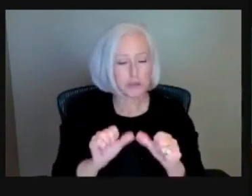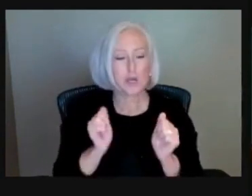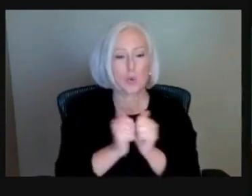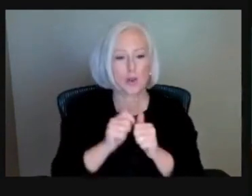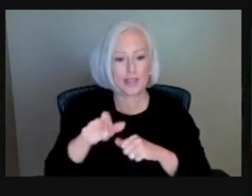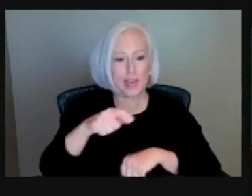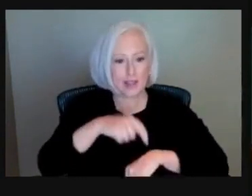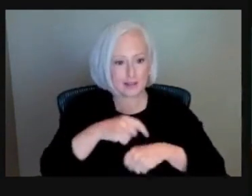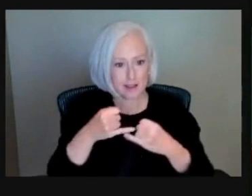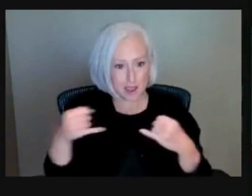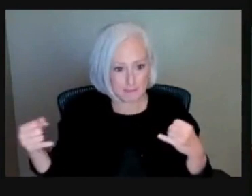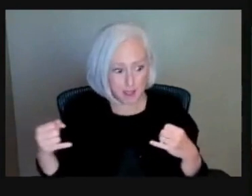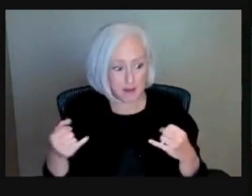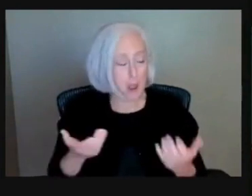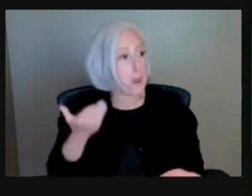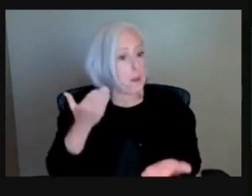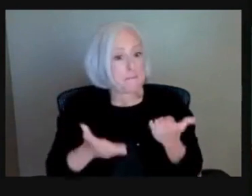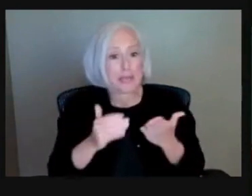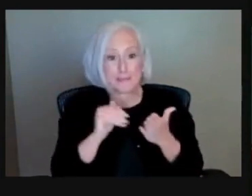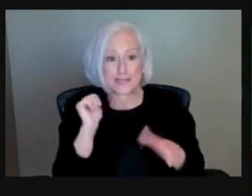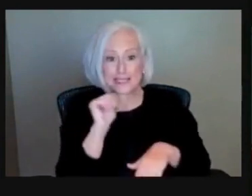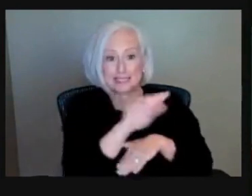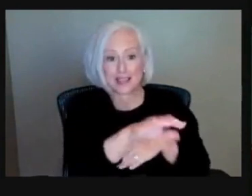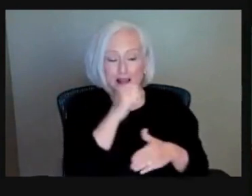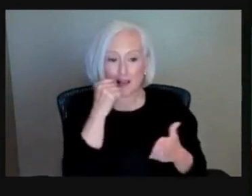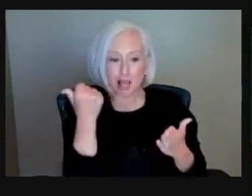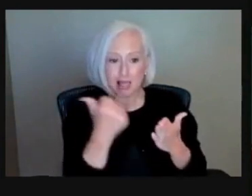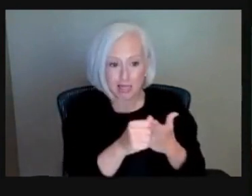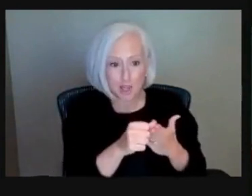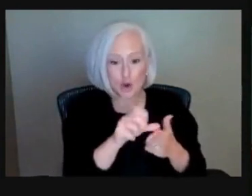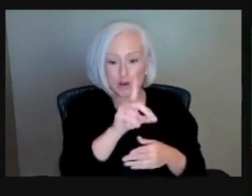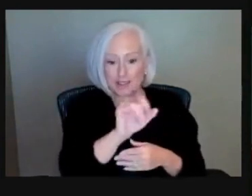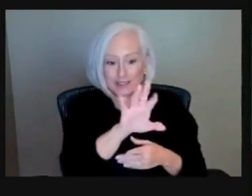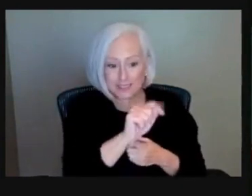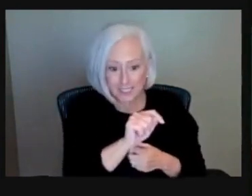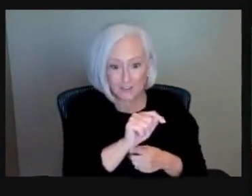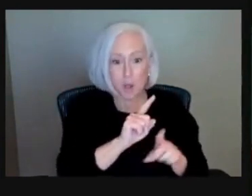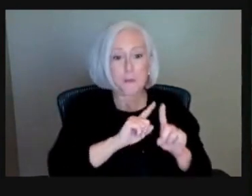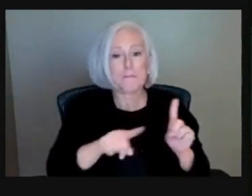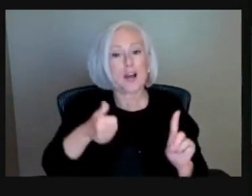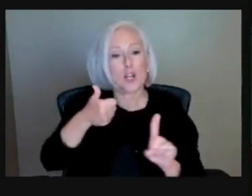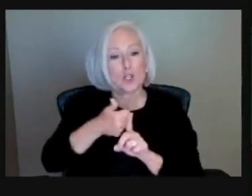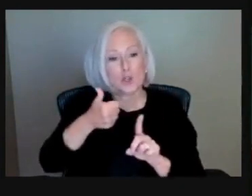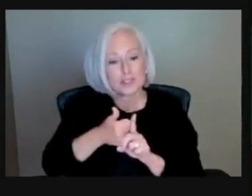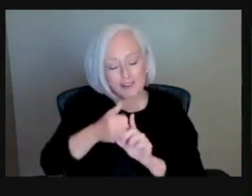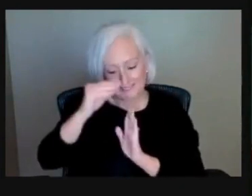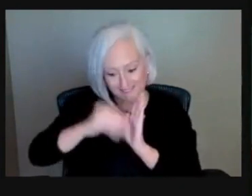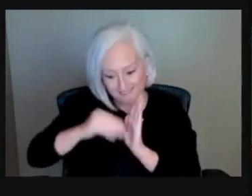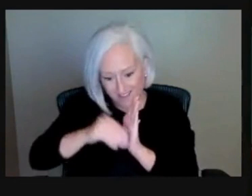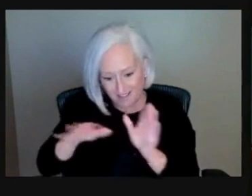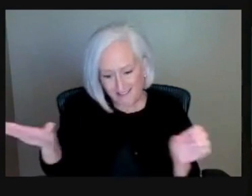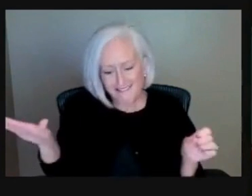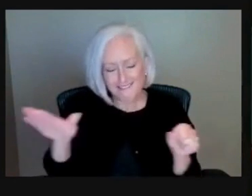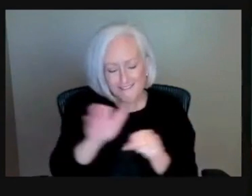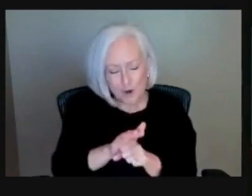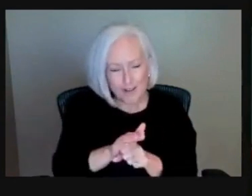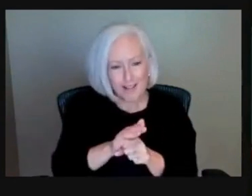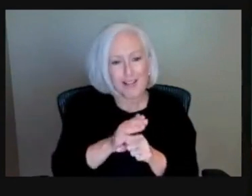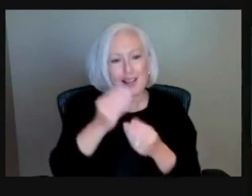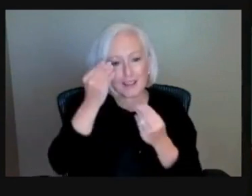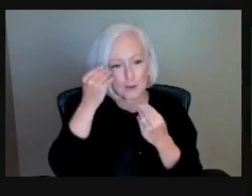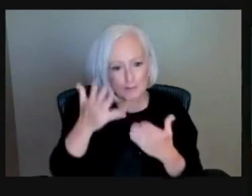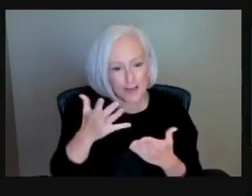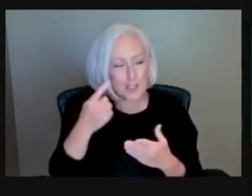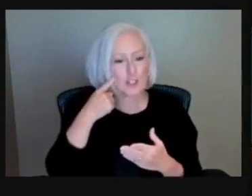did that step, but you turned in a full and complete packet. And that means following up with them, making sure they have everything they need.